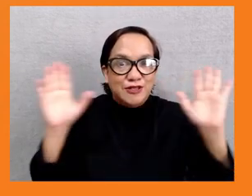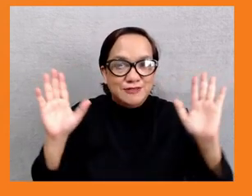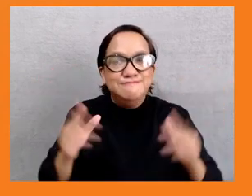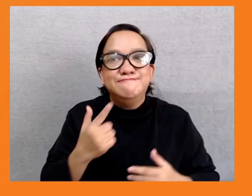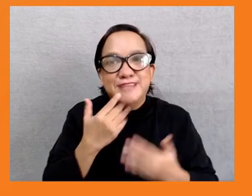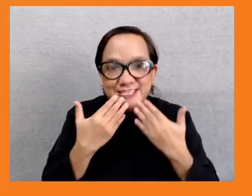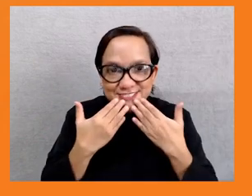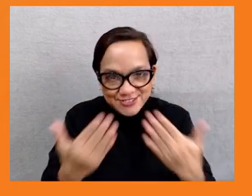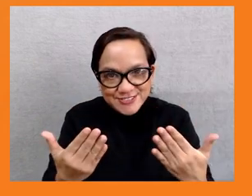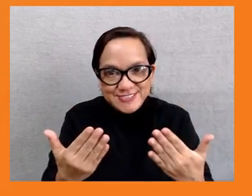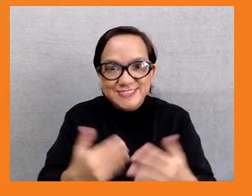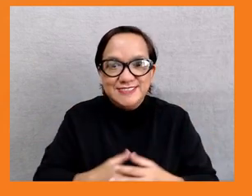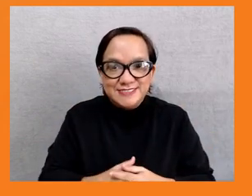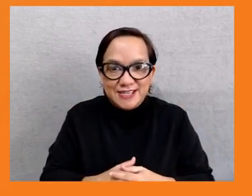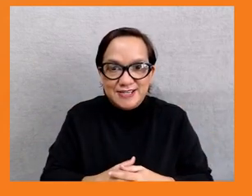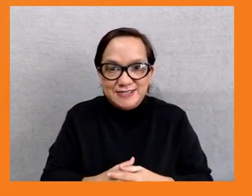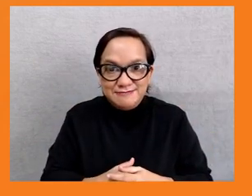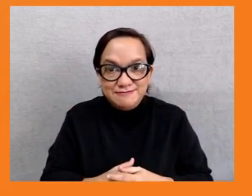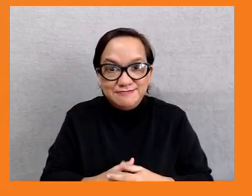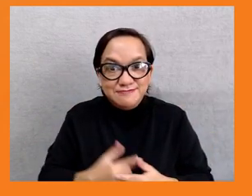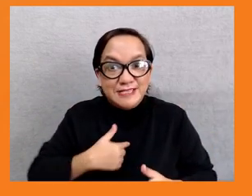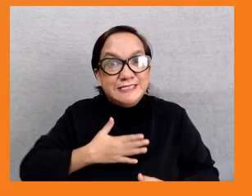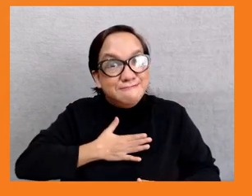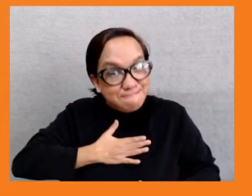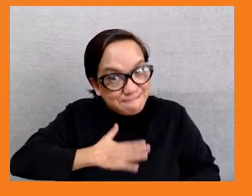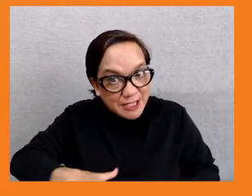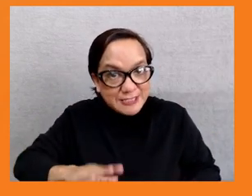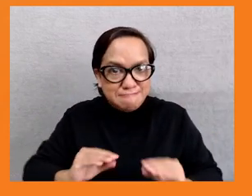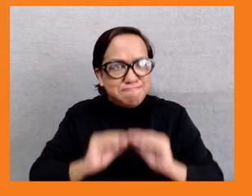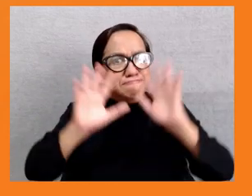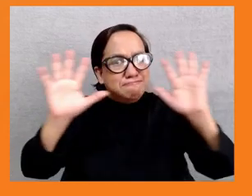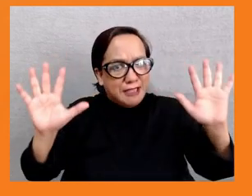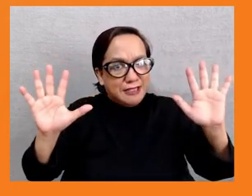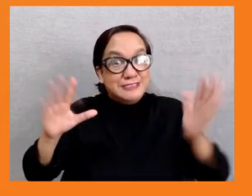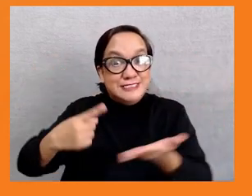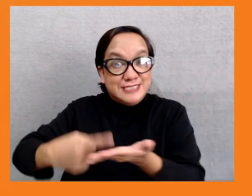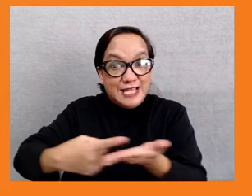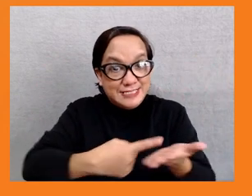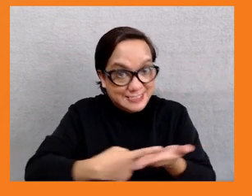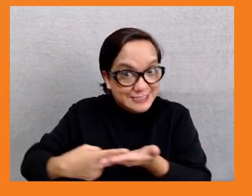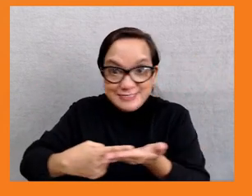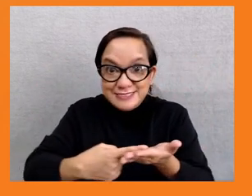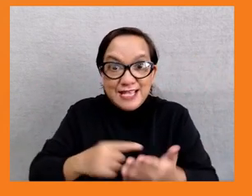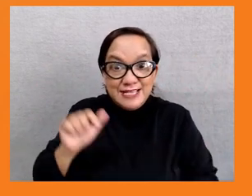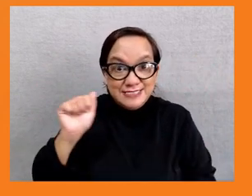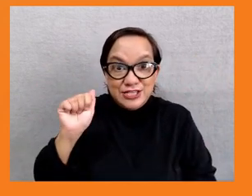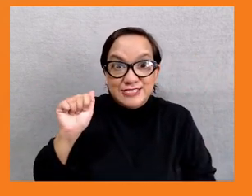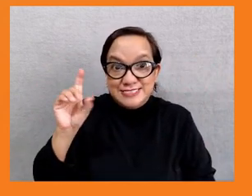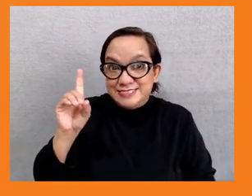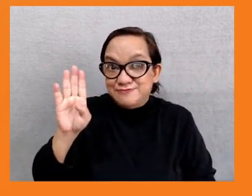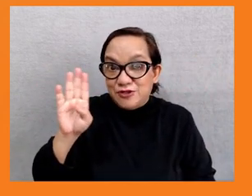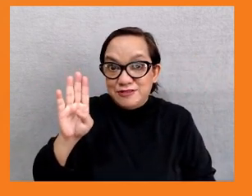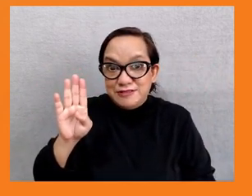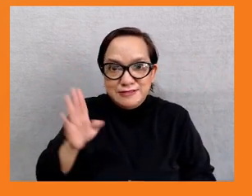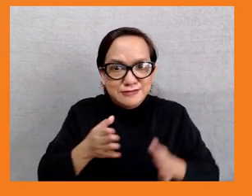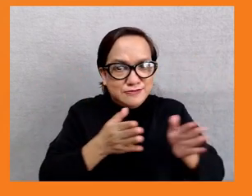that, you know, the ADB's strategy 2030 outlines seven operational priorities. And right at the